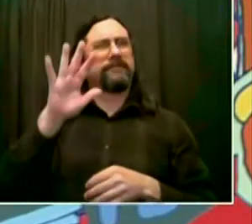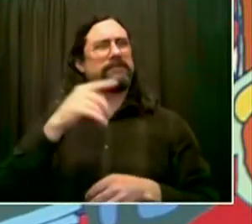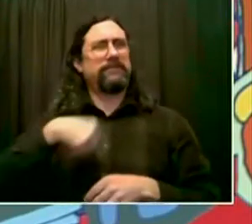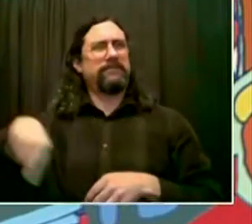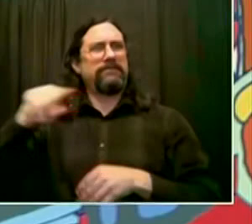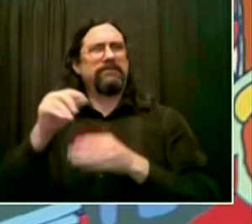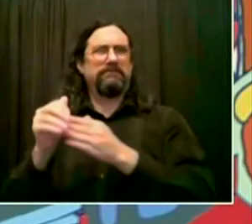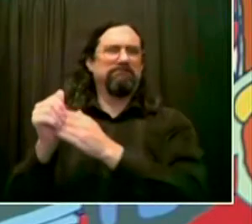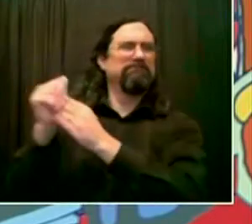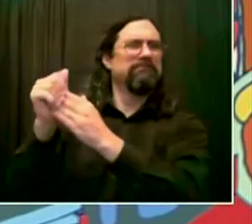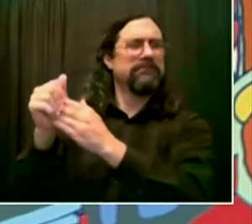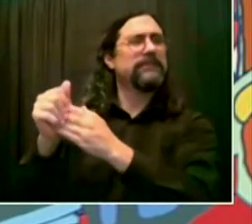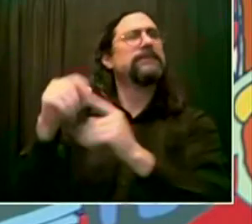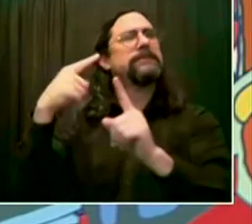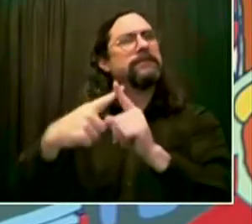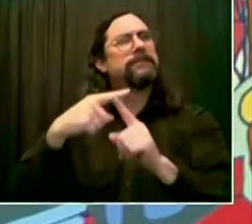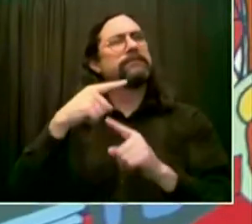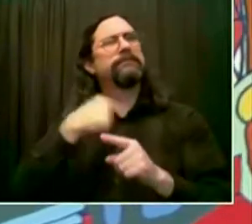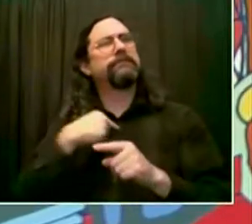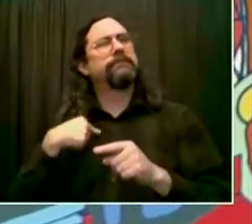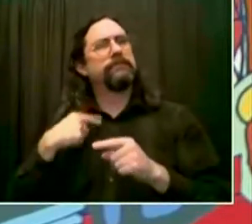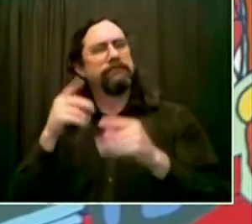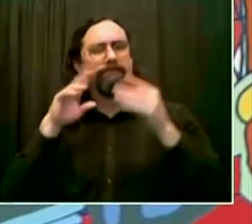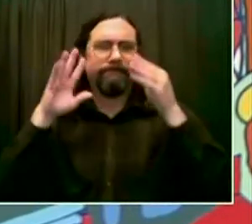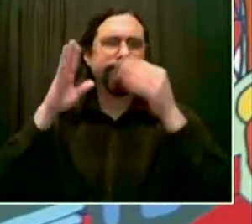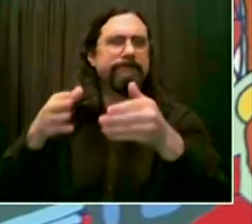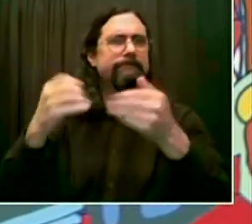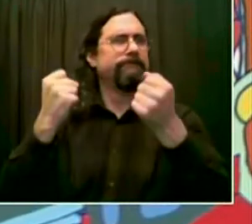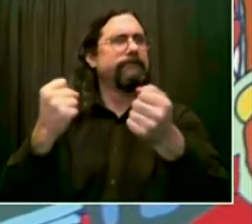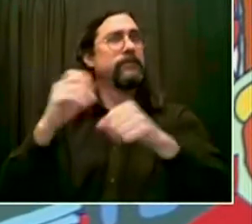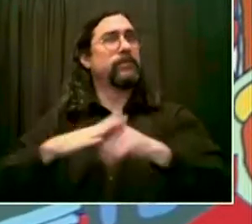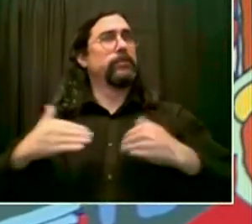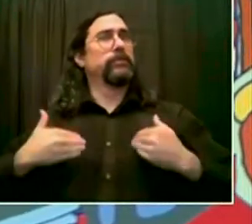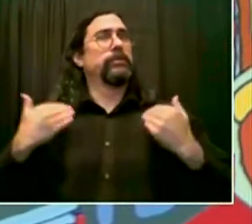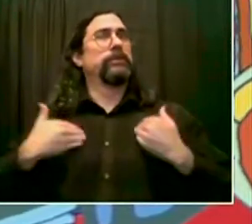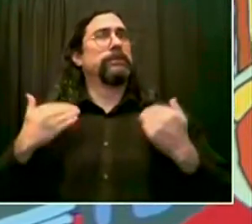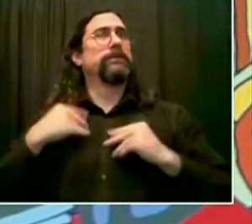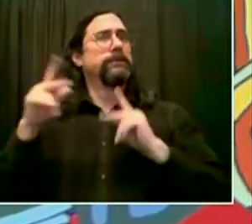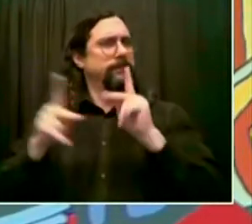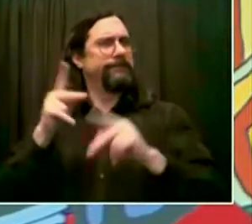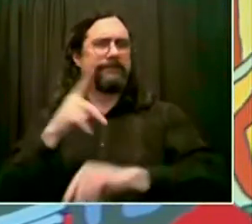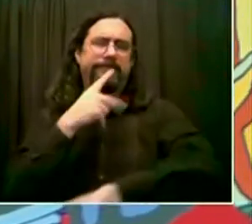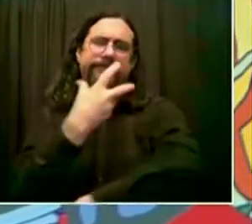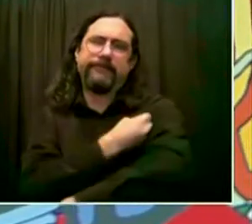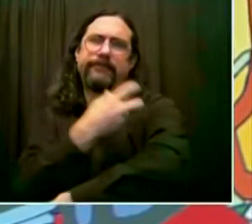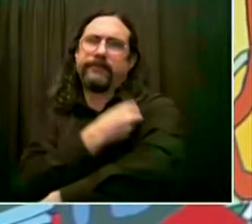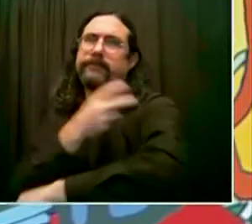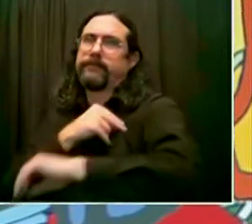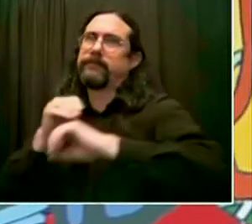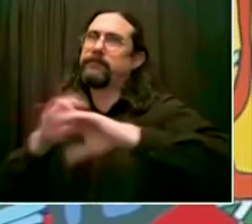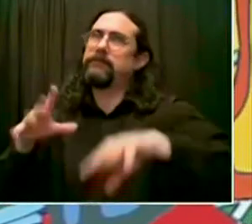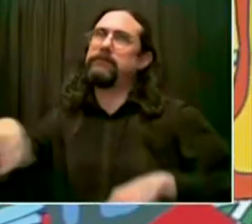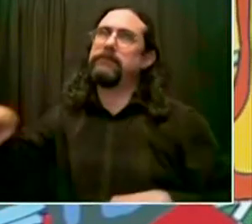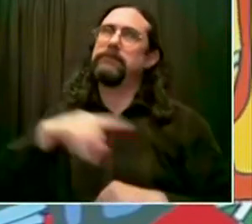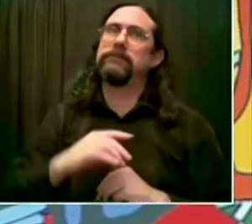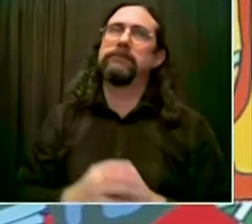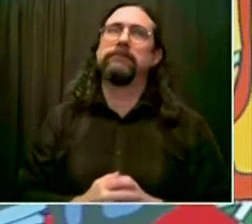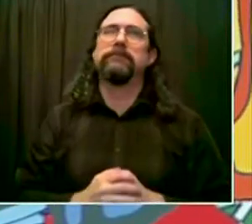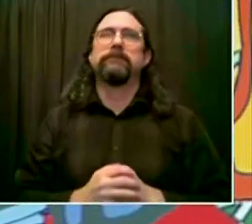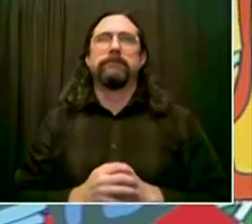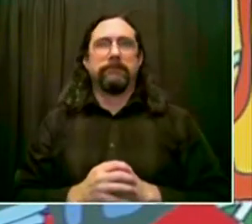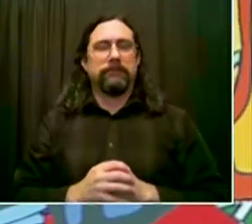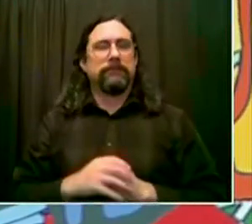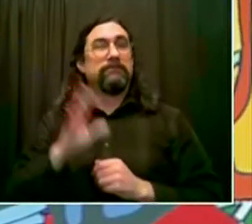vaccinated, we saw a surge of interest. We saw parents bringing their kids out right away. Here's what we now know. For